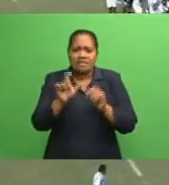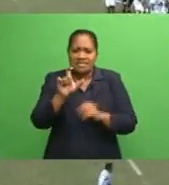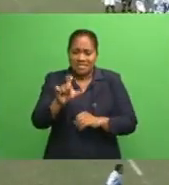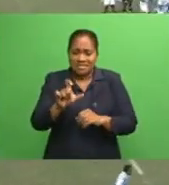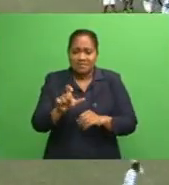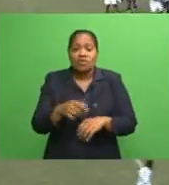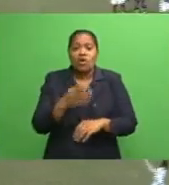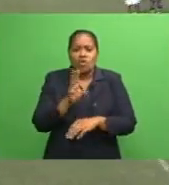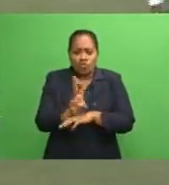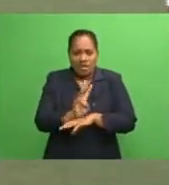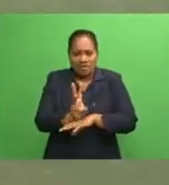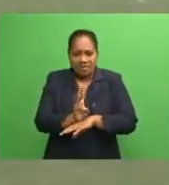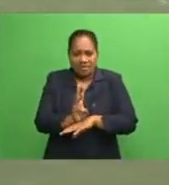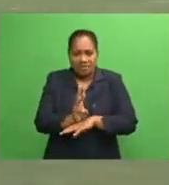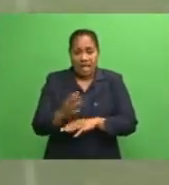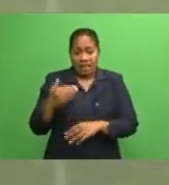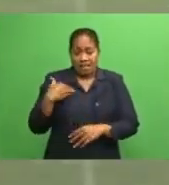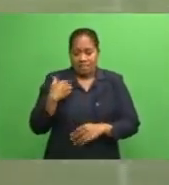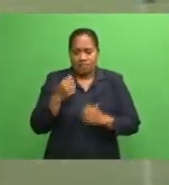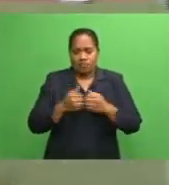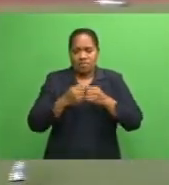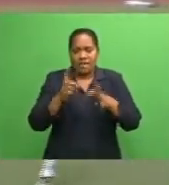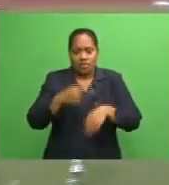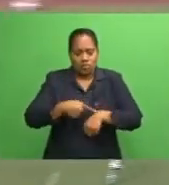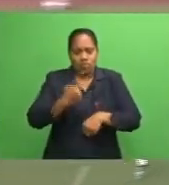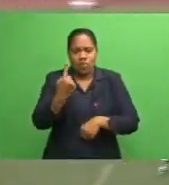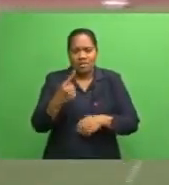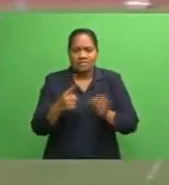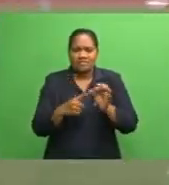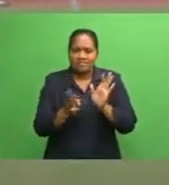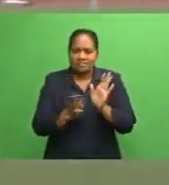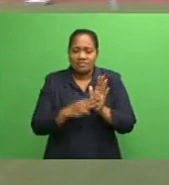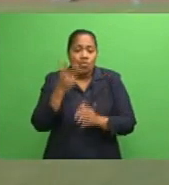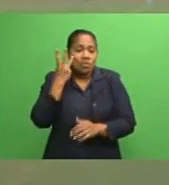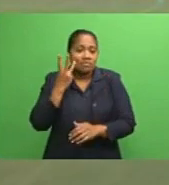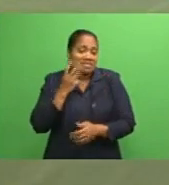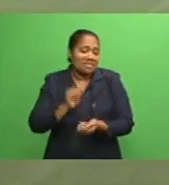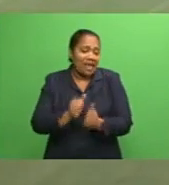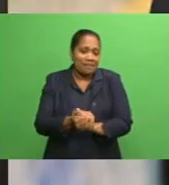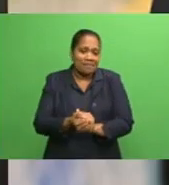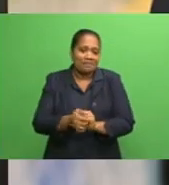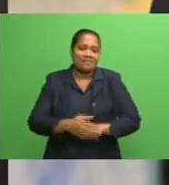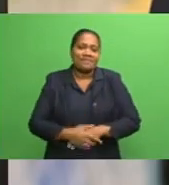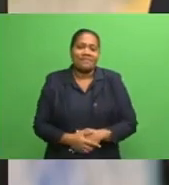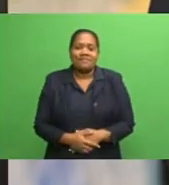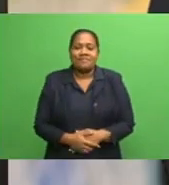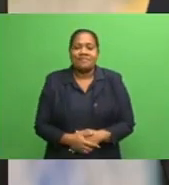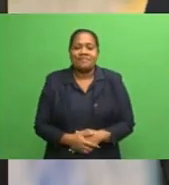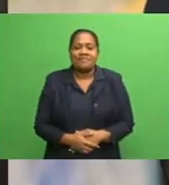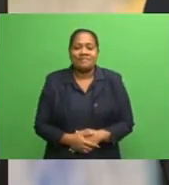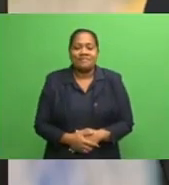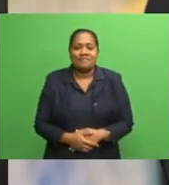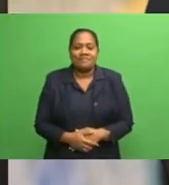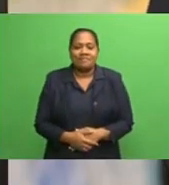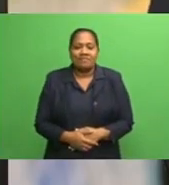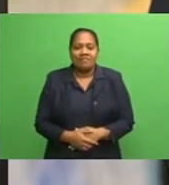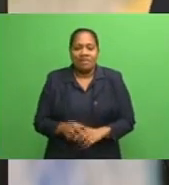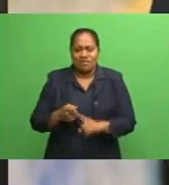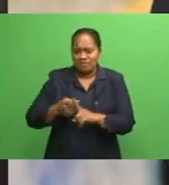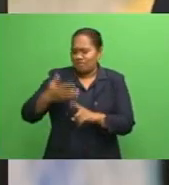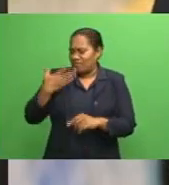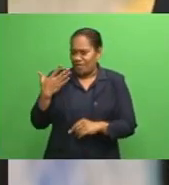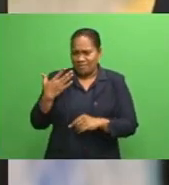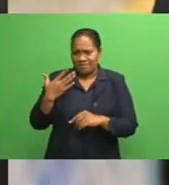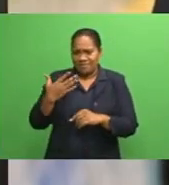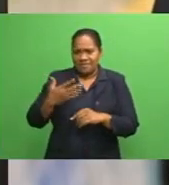TV coverage will start at 1 p.m. with the women's game. Akwila Dhamma, FBC Sports. Former flying Fijians, Prop